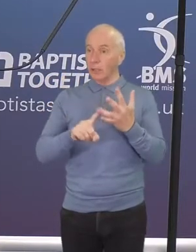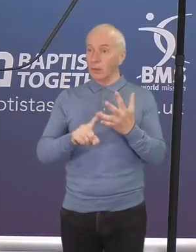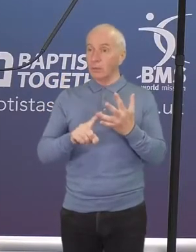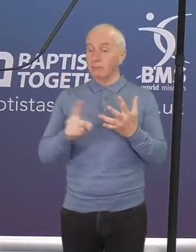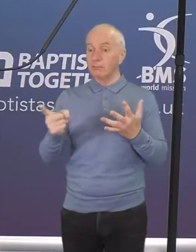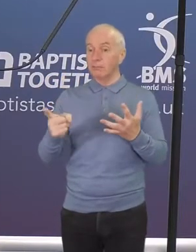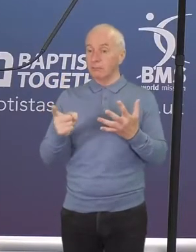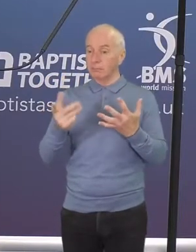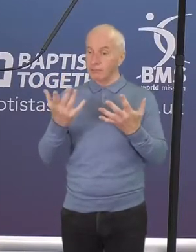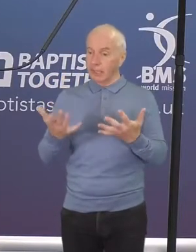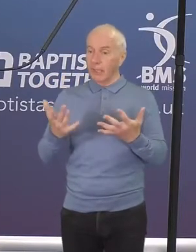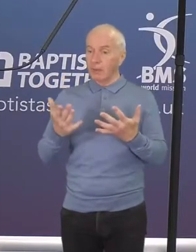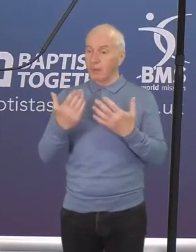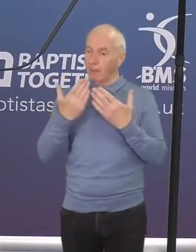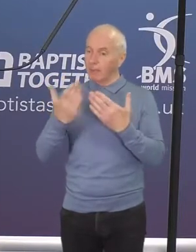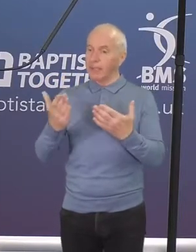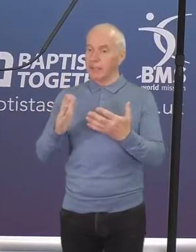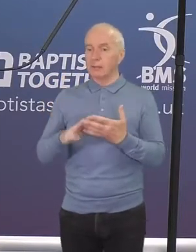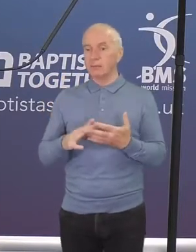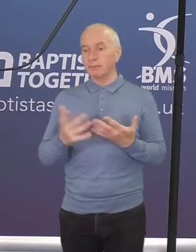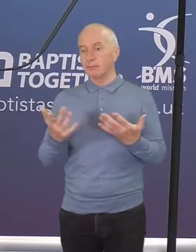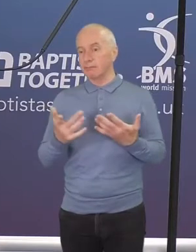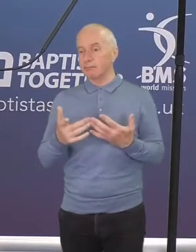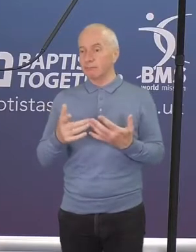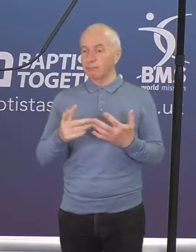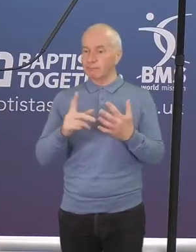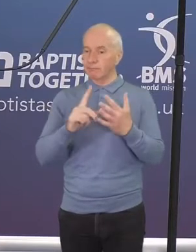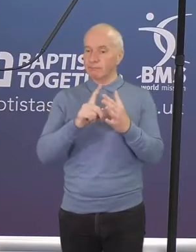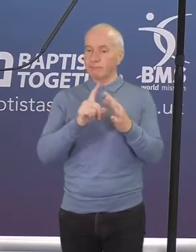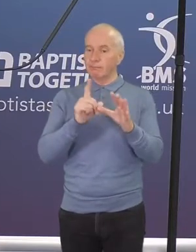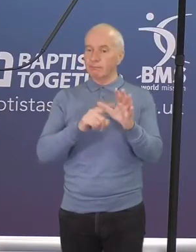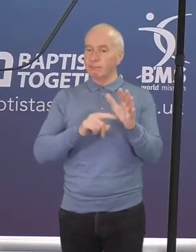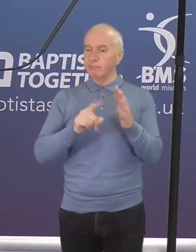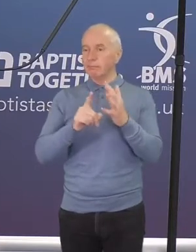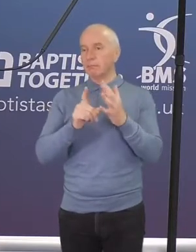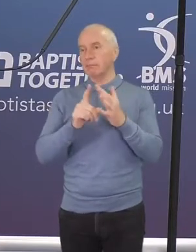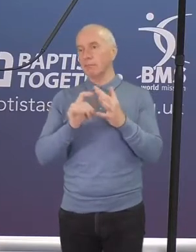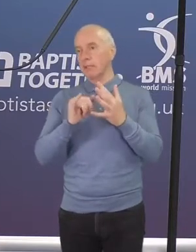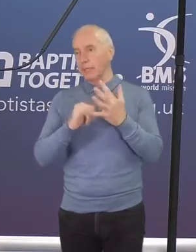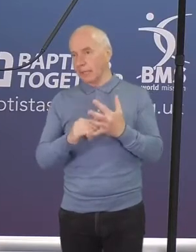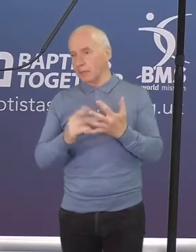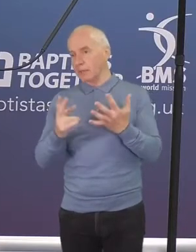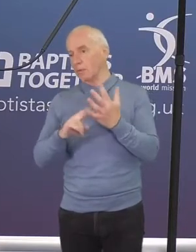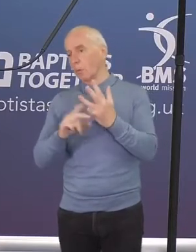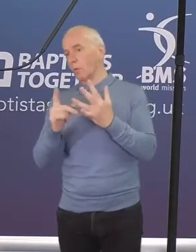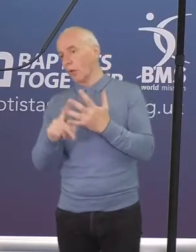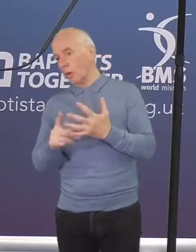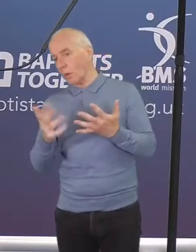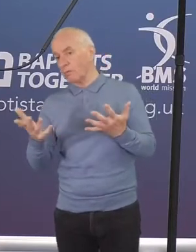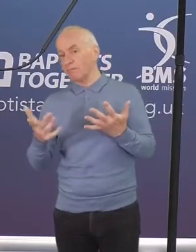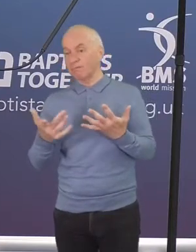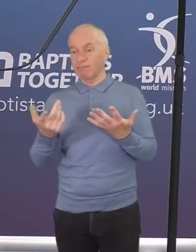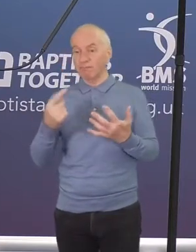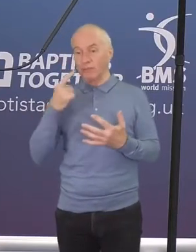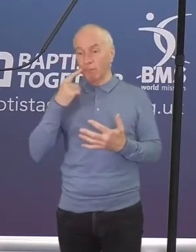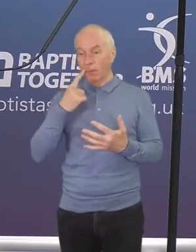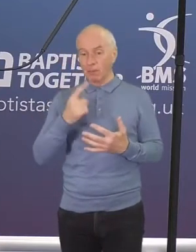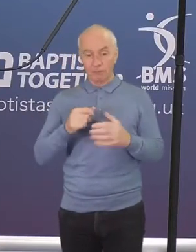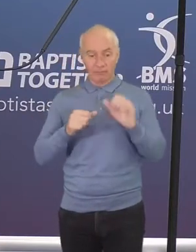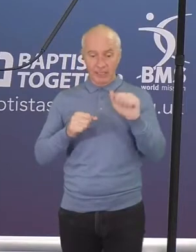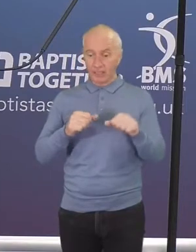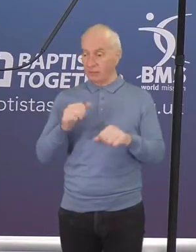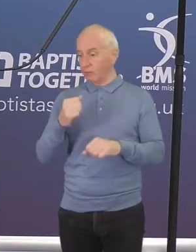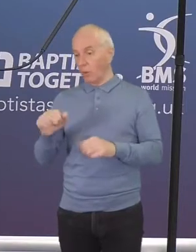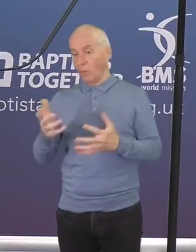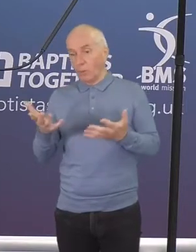if you'd like to vote, simple yes or no, that would be great and we can see your votes coming in here. Thank you. We'll give a